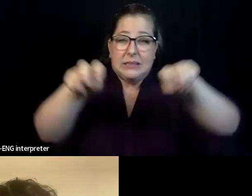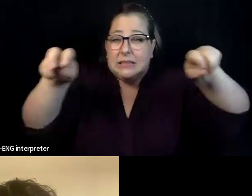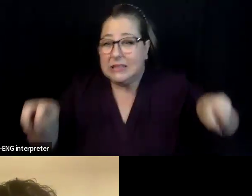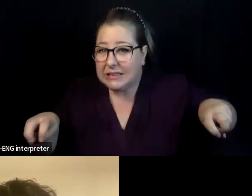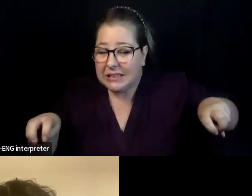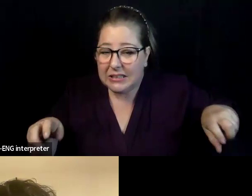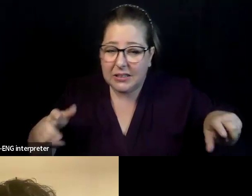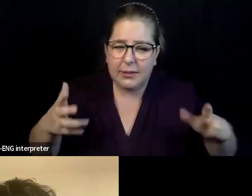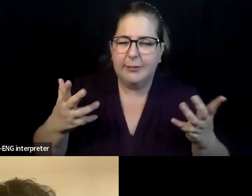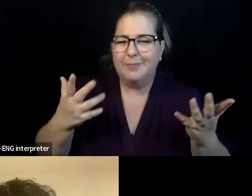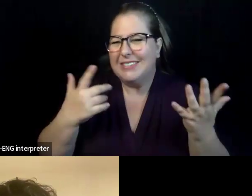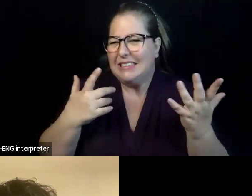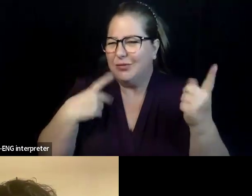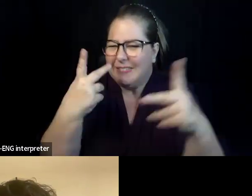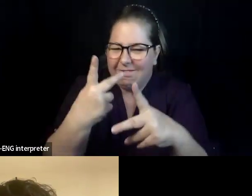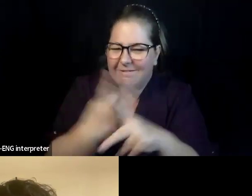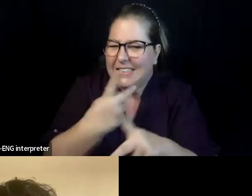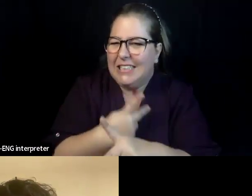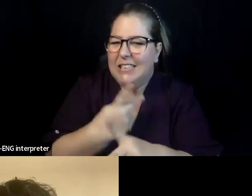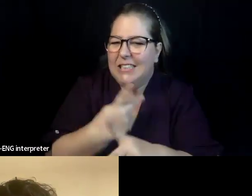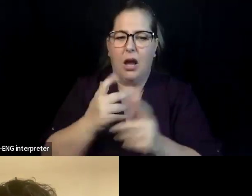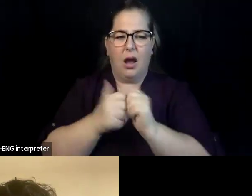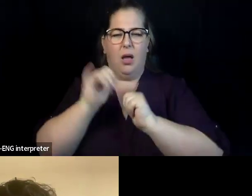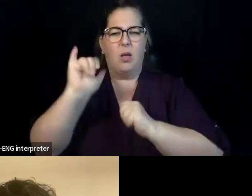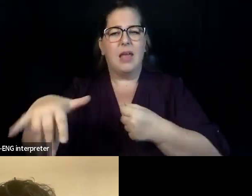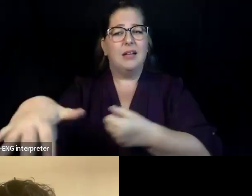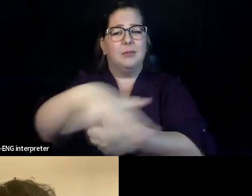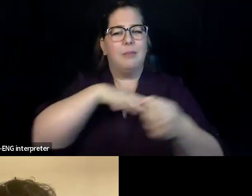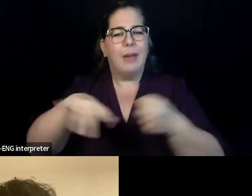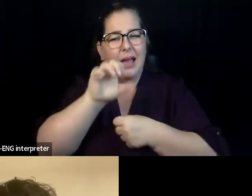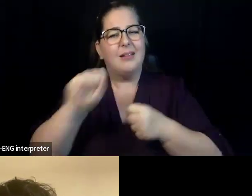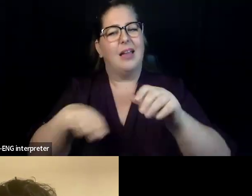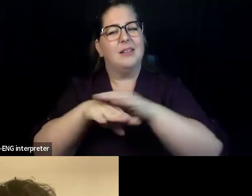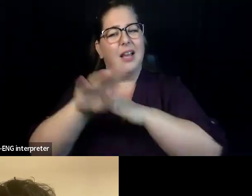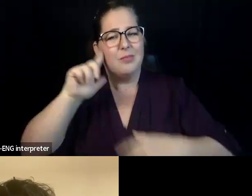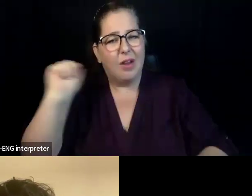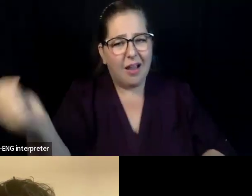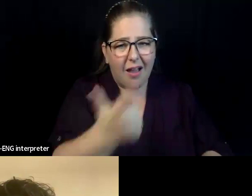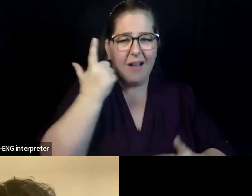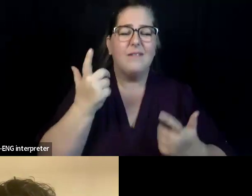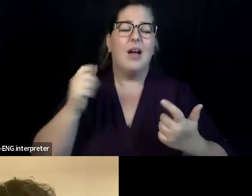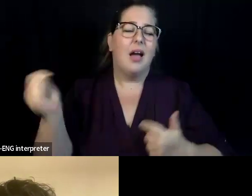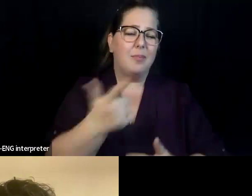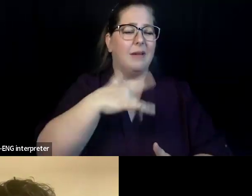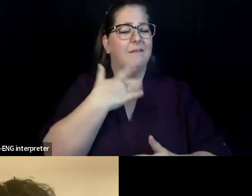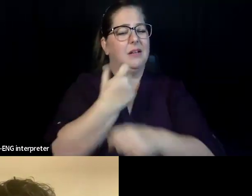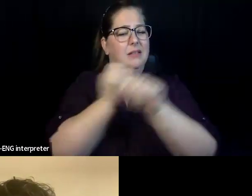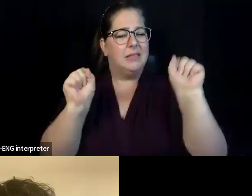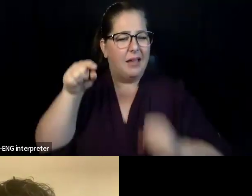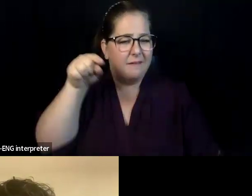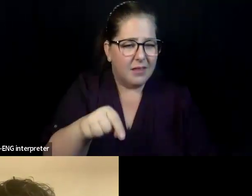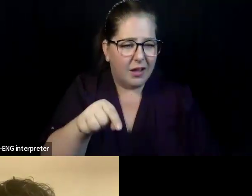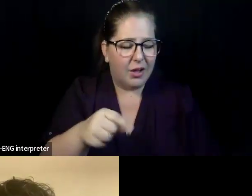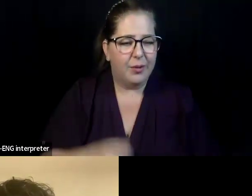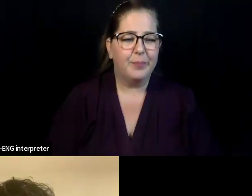and welcoming. Thank you, Penny. Um, so I'm going to ask Dagny to, uh, share with us